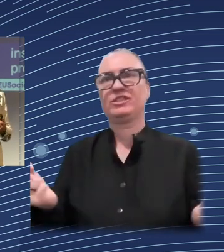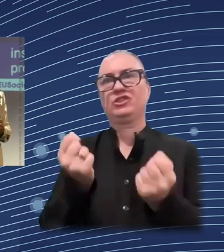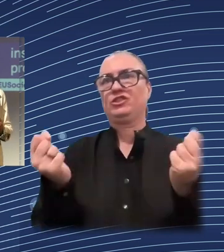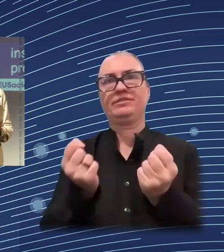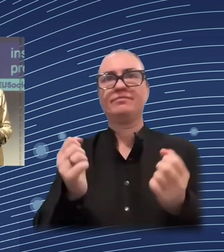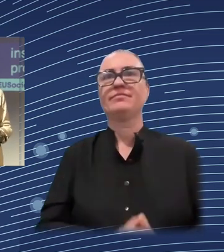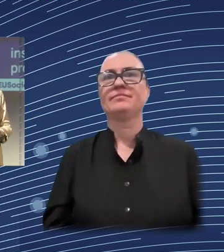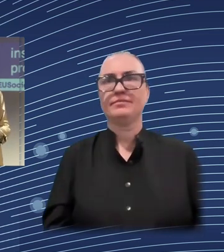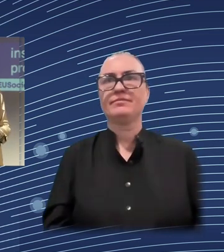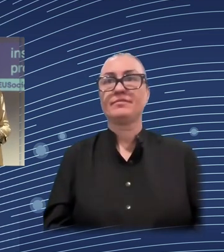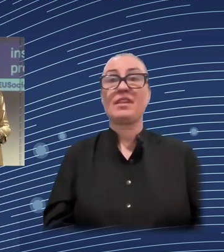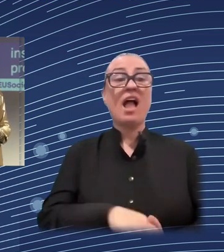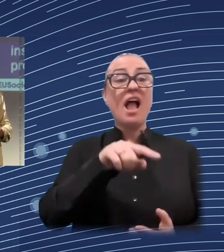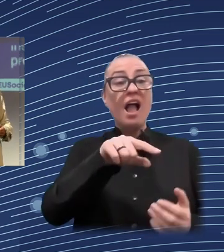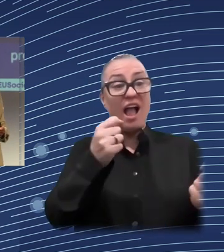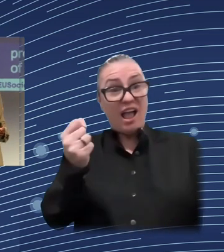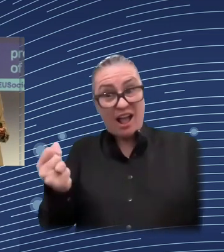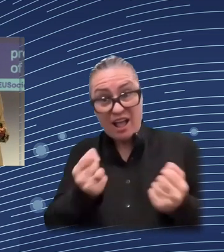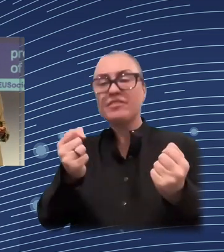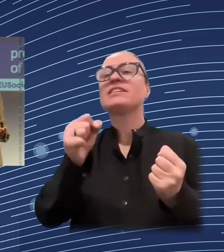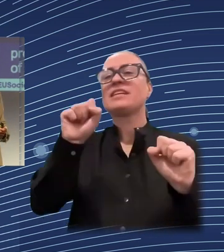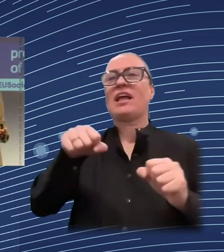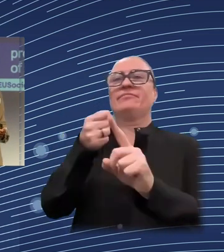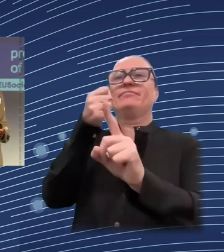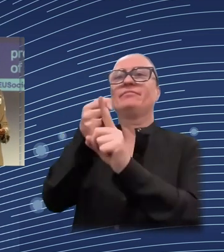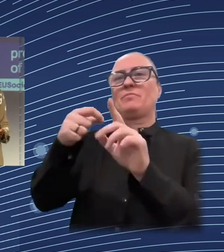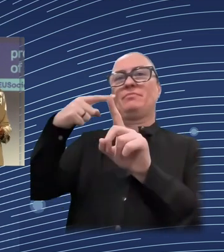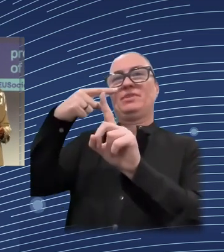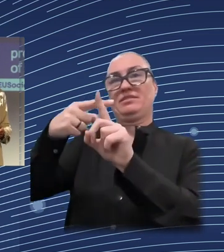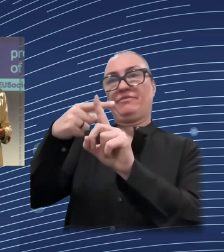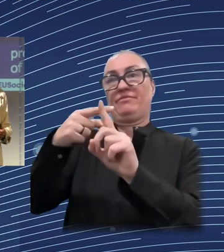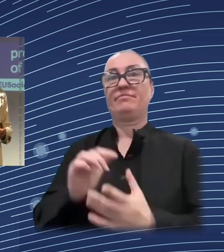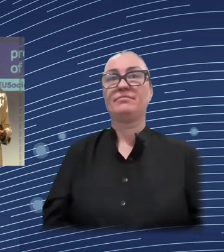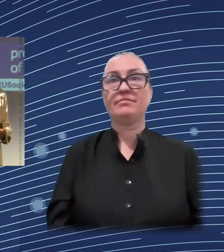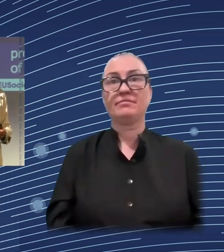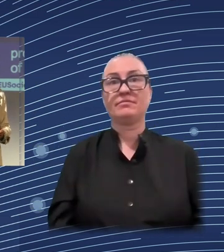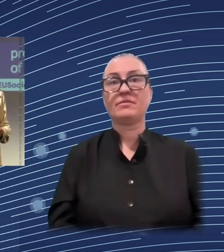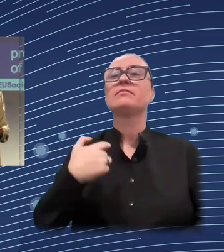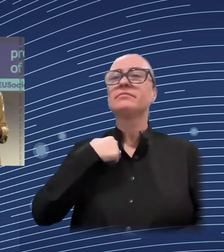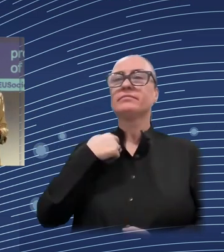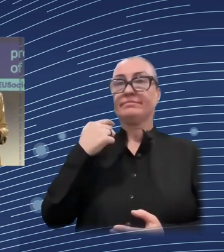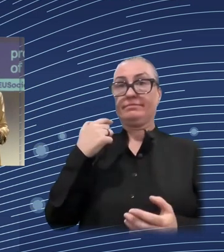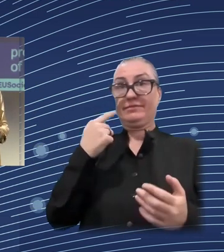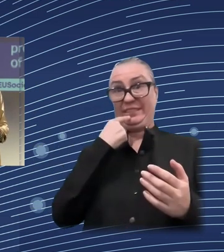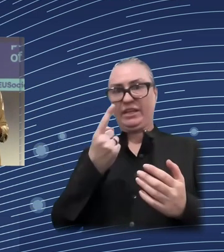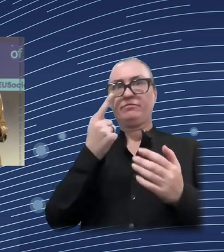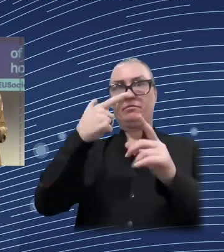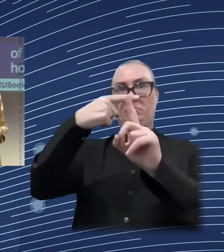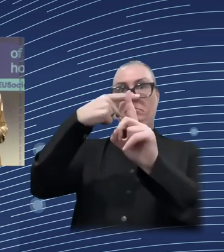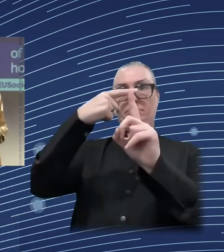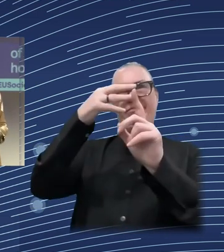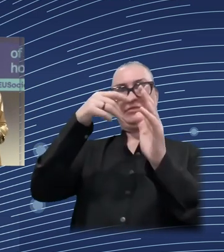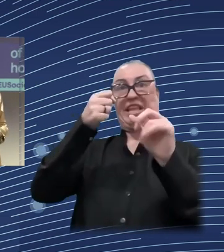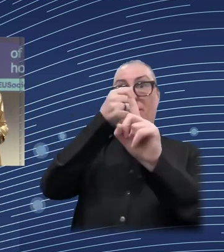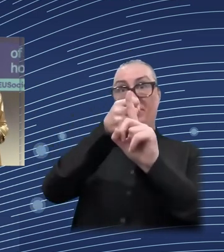Okay. And then my question is, okay, how do you know how many of them would have been employed in the absence of such